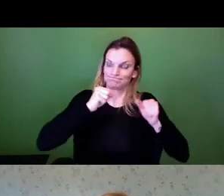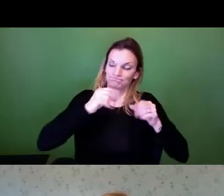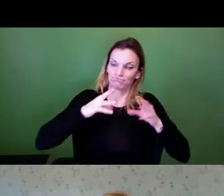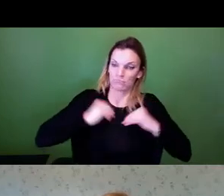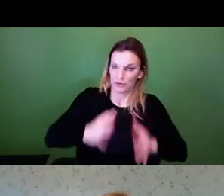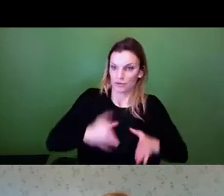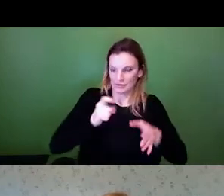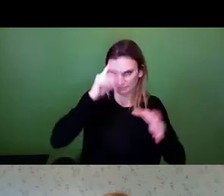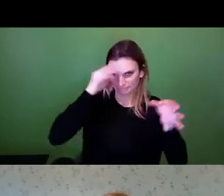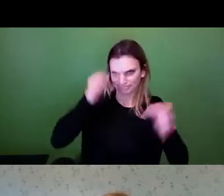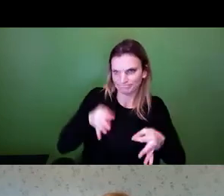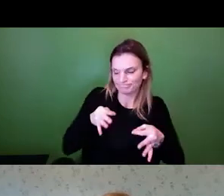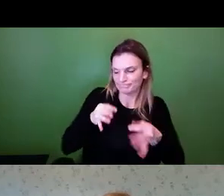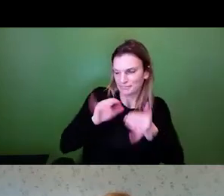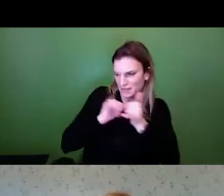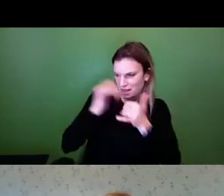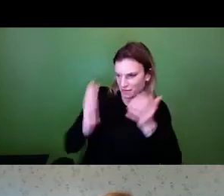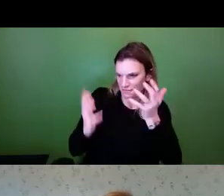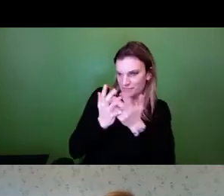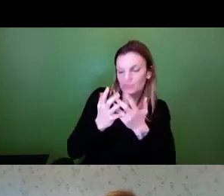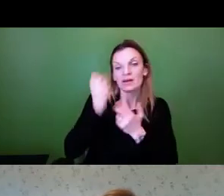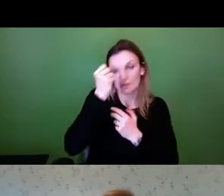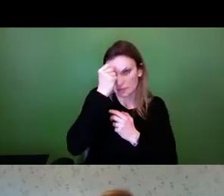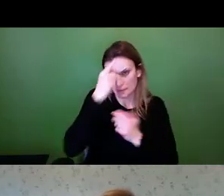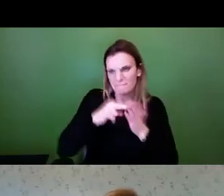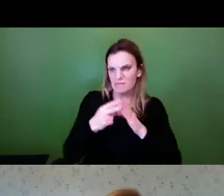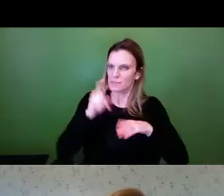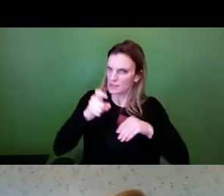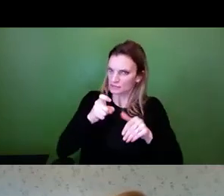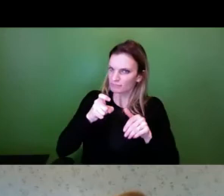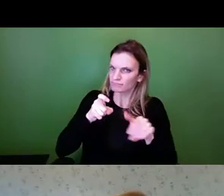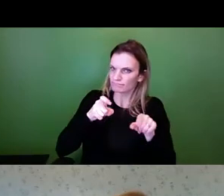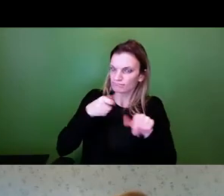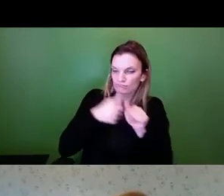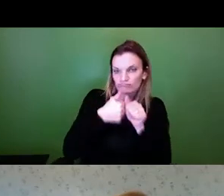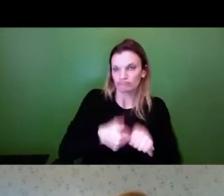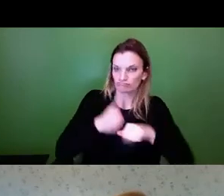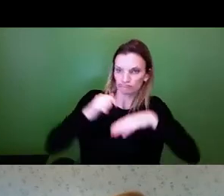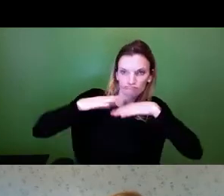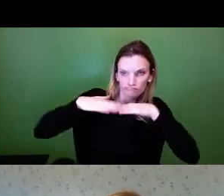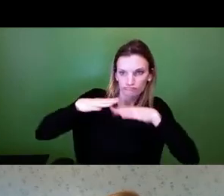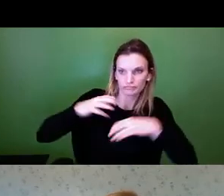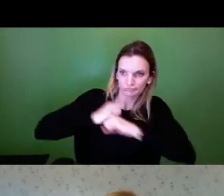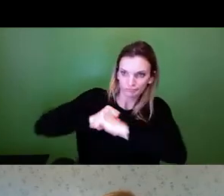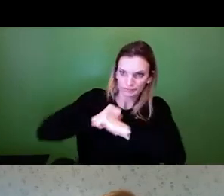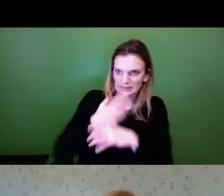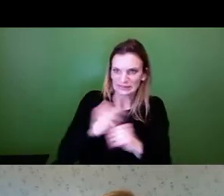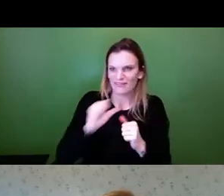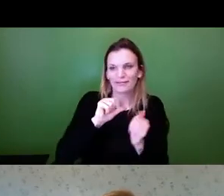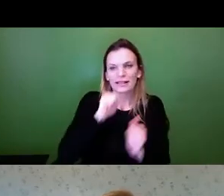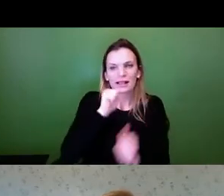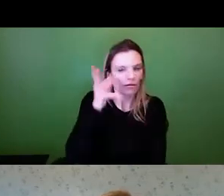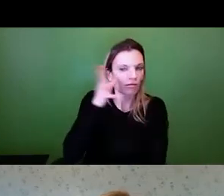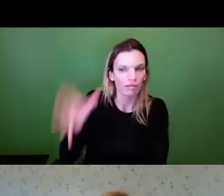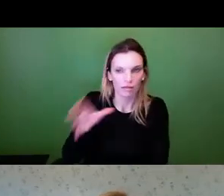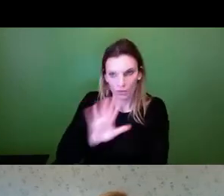meets a minimum safety standard of protecting their employee from the hazard. So this again